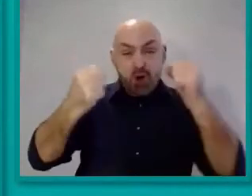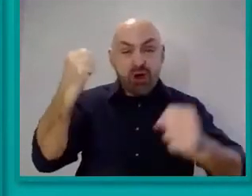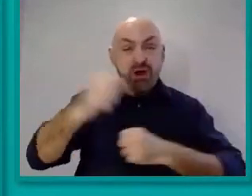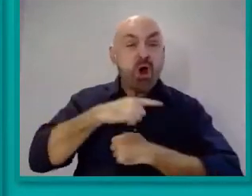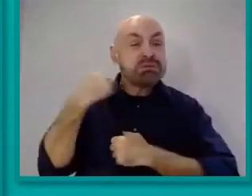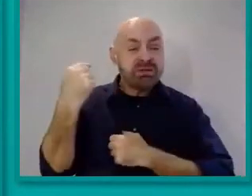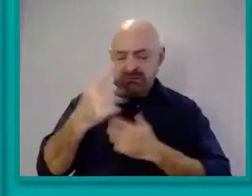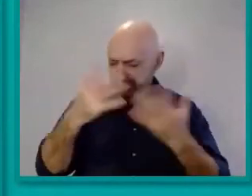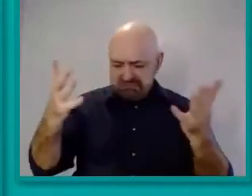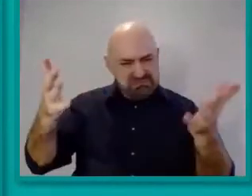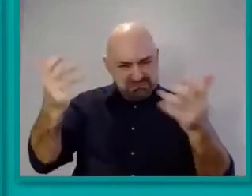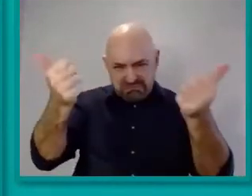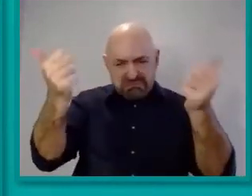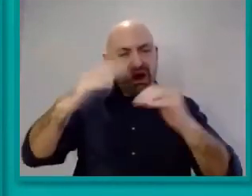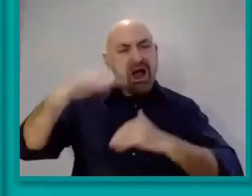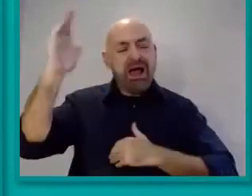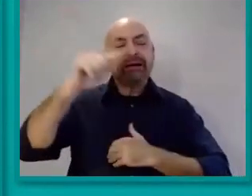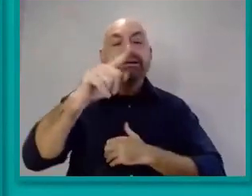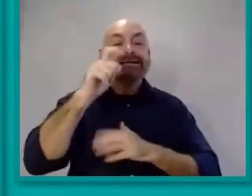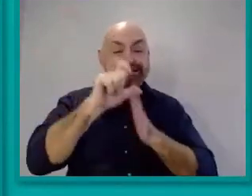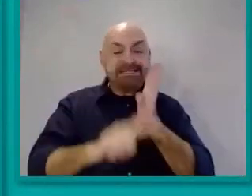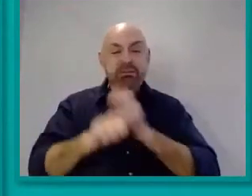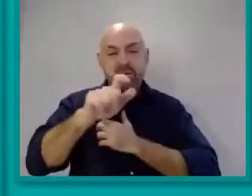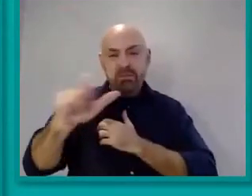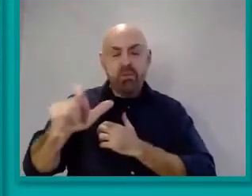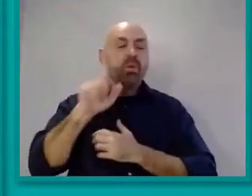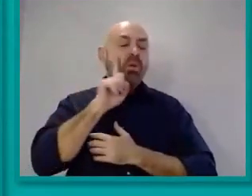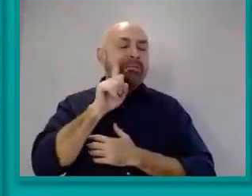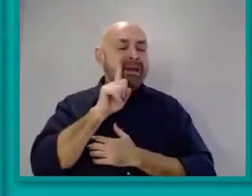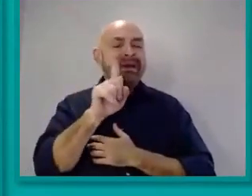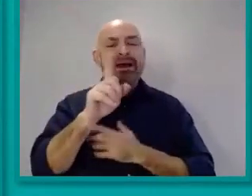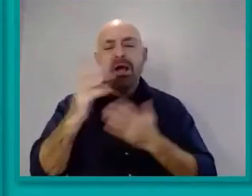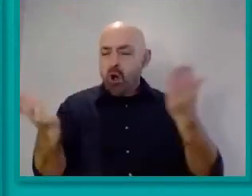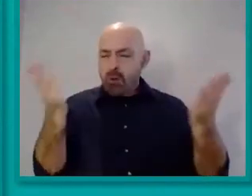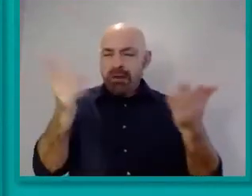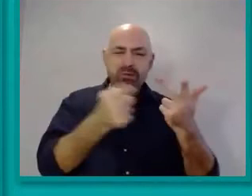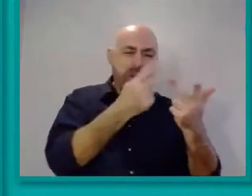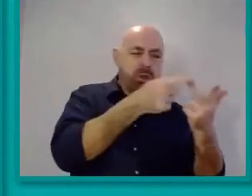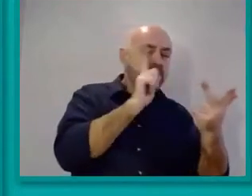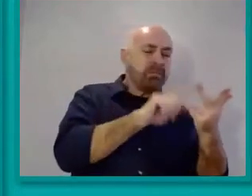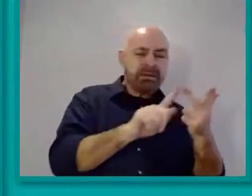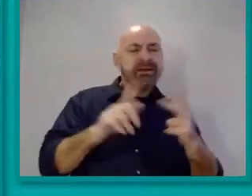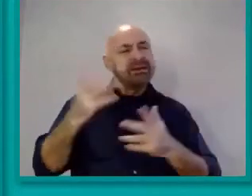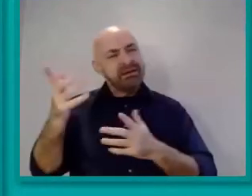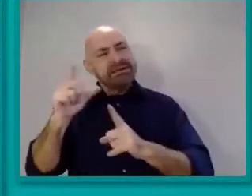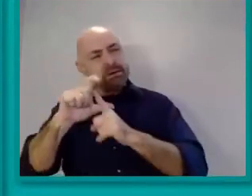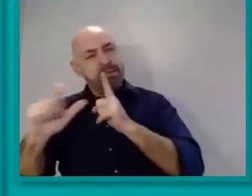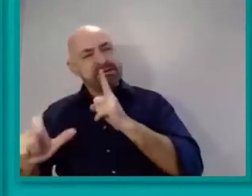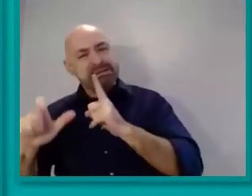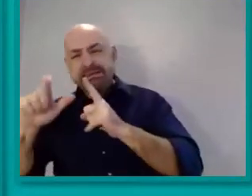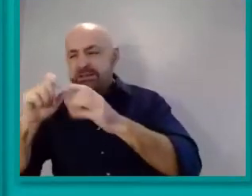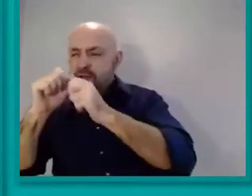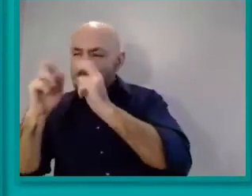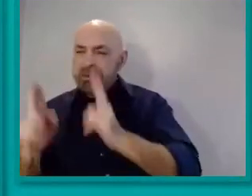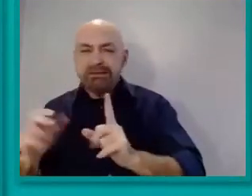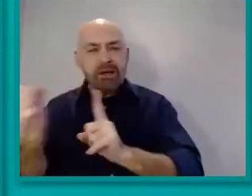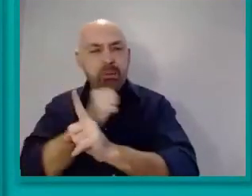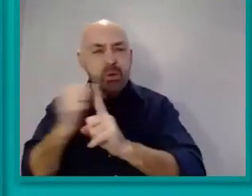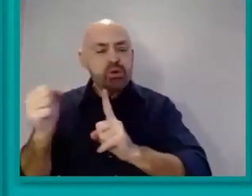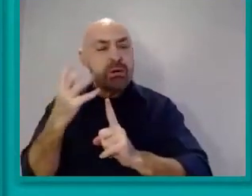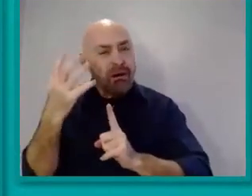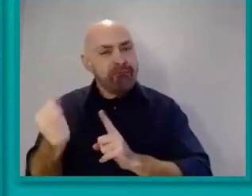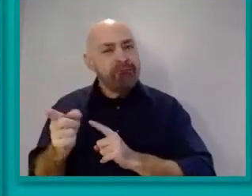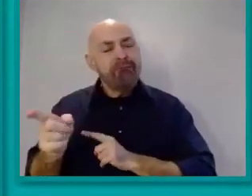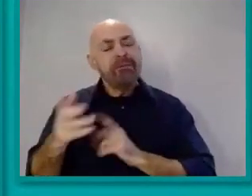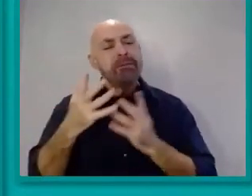already twice as likely to have as other women to experience domestic abuse. So it is likely that disabled women